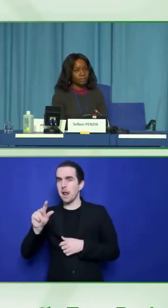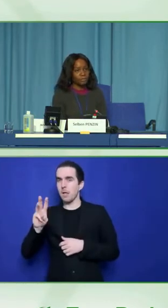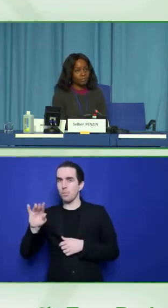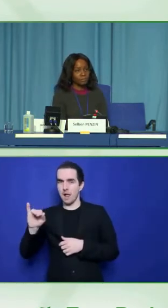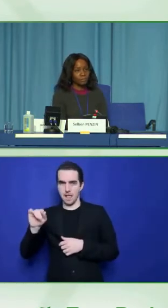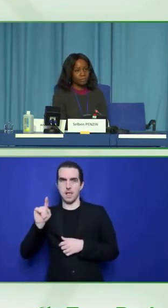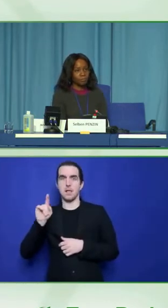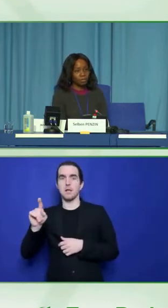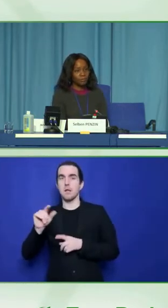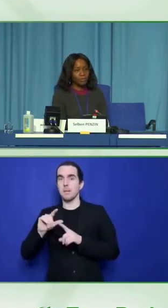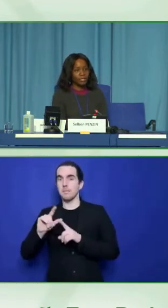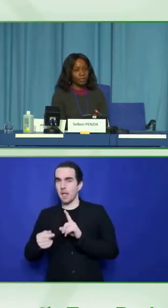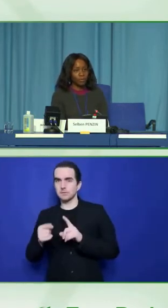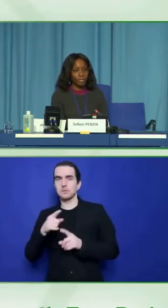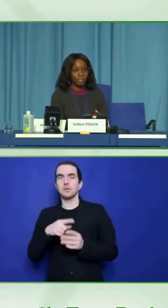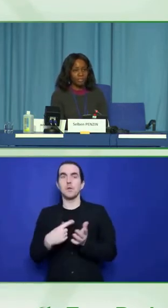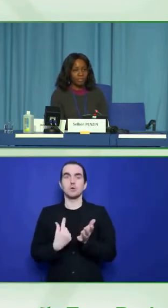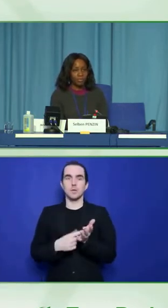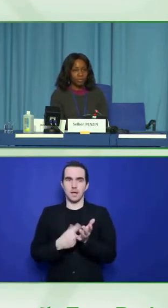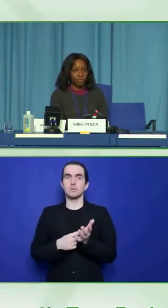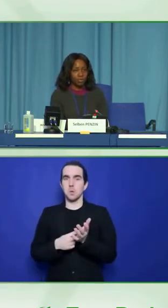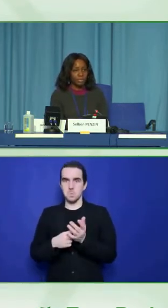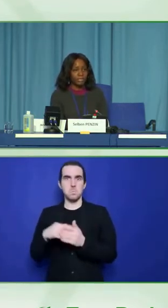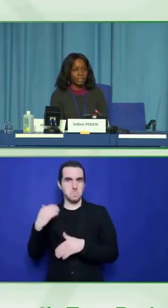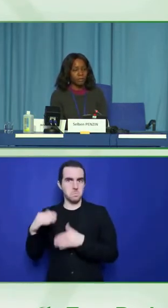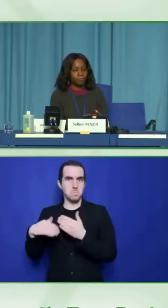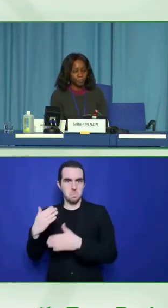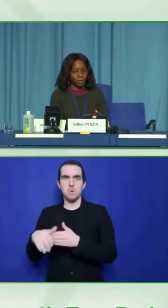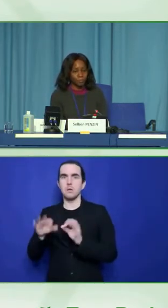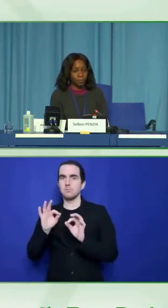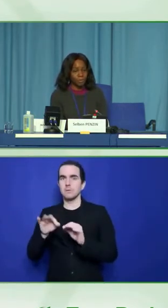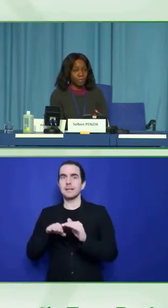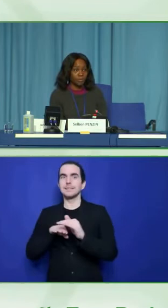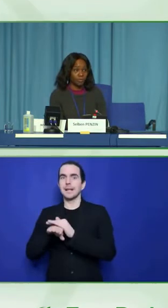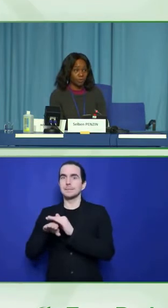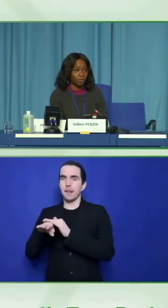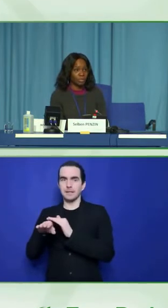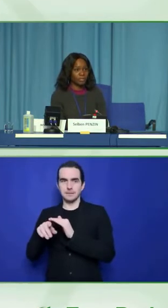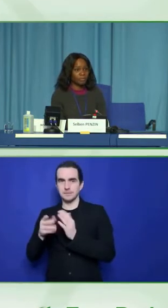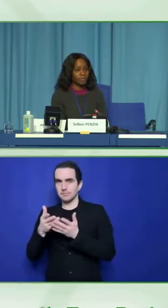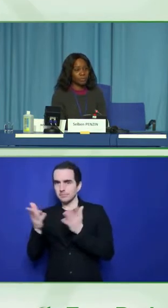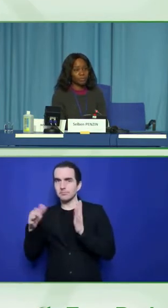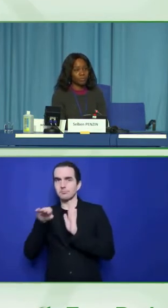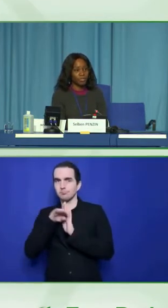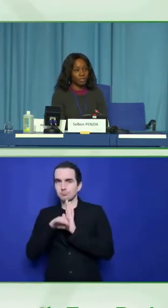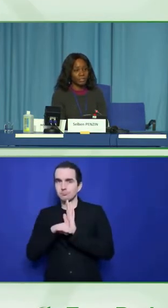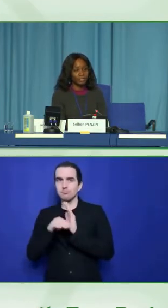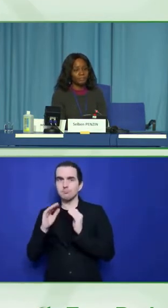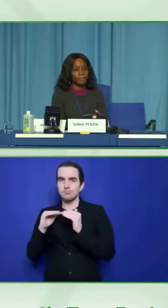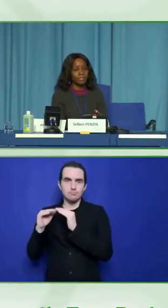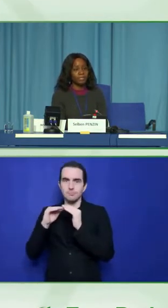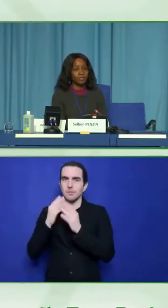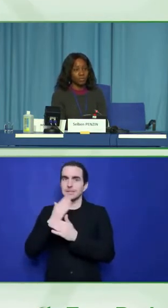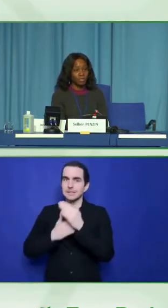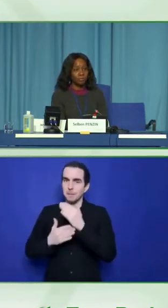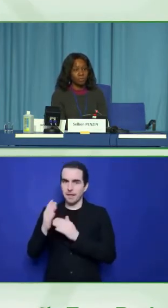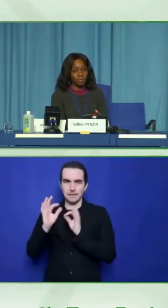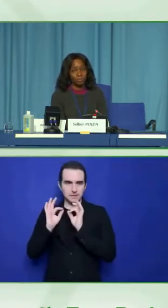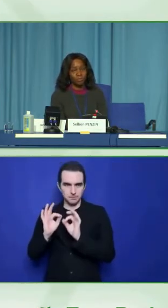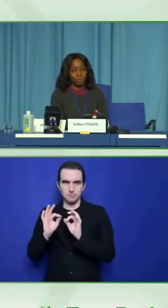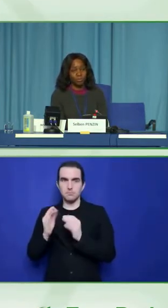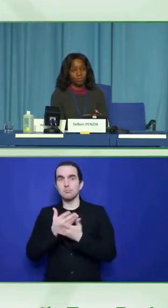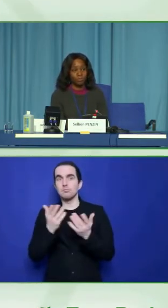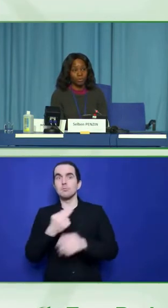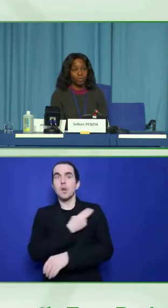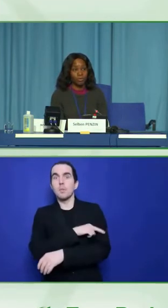doing is modifying already existing structures and our Quantity Surveyor has made the observation that it is really